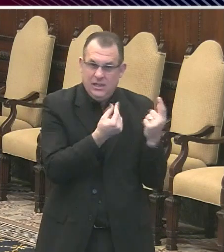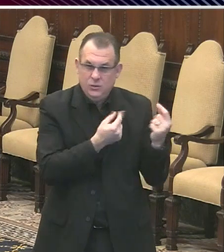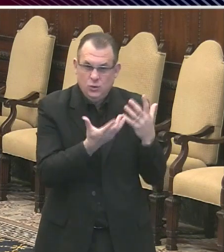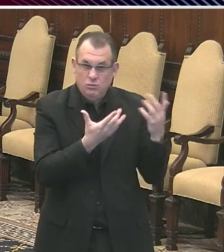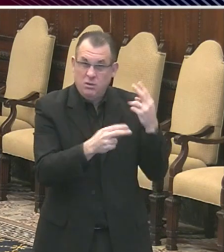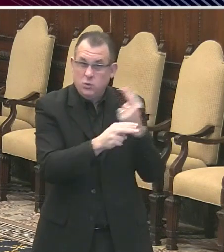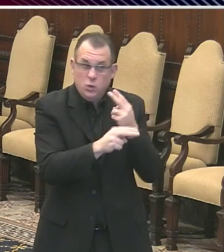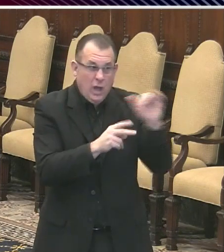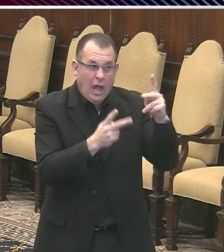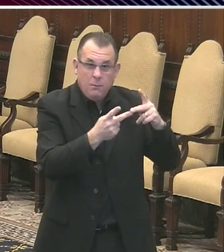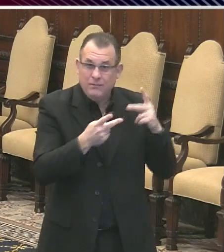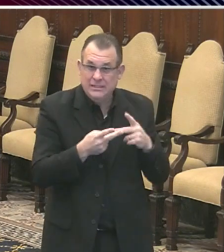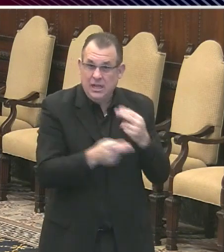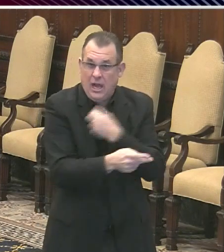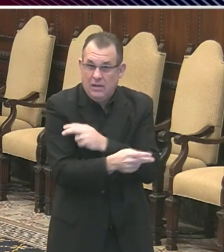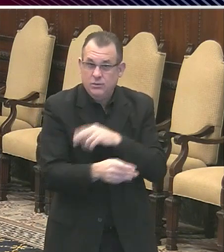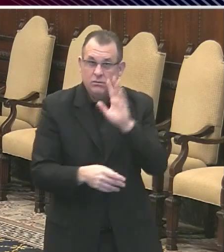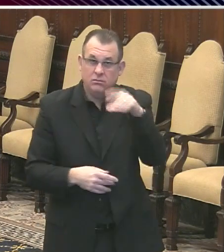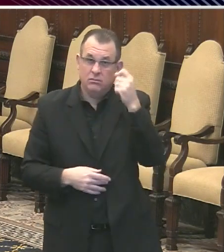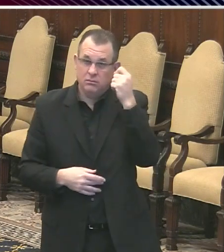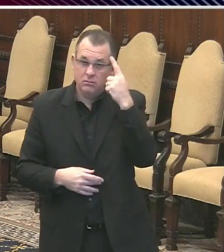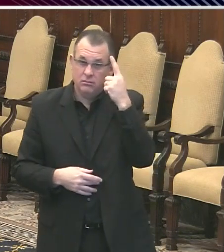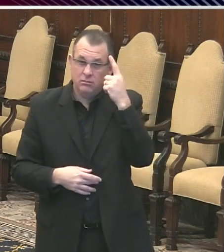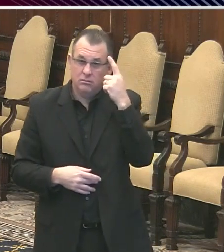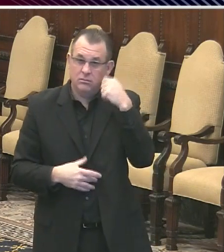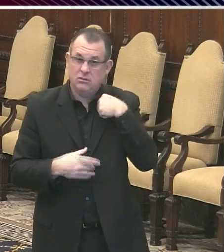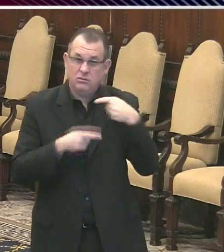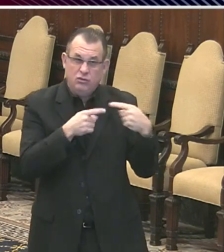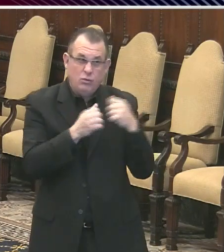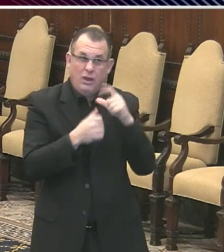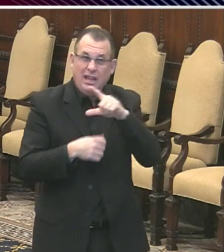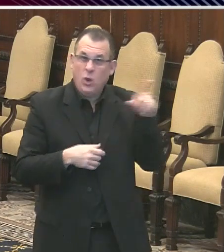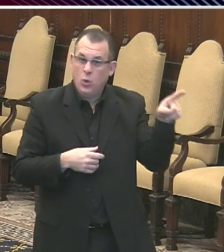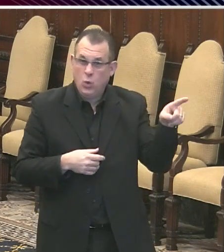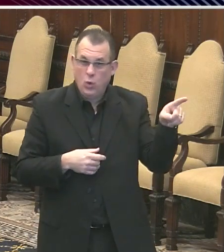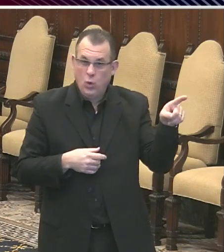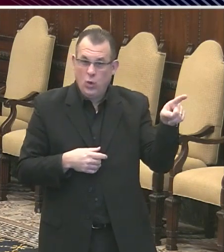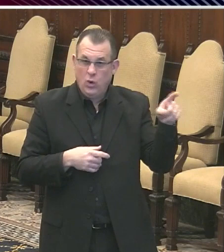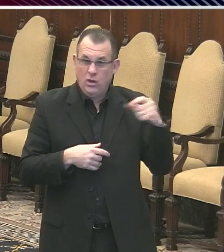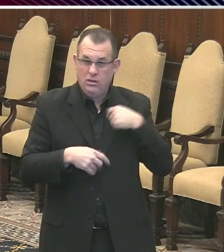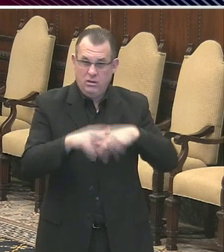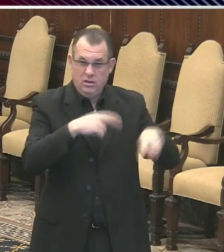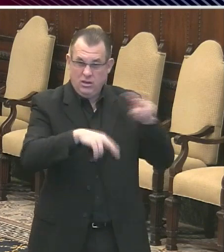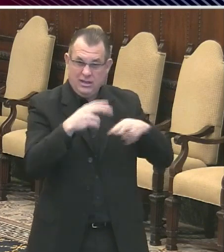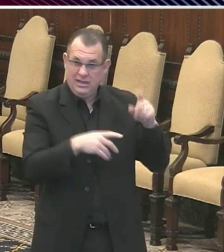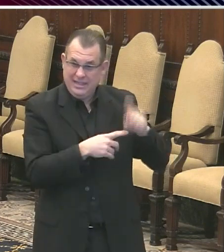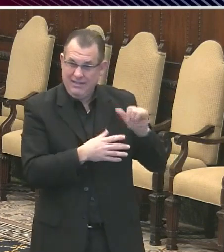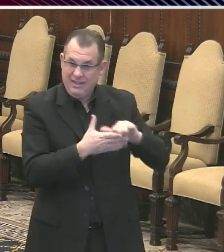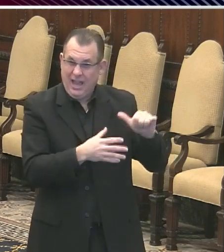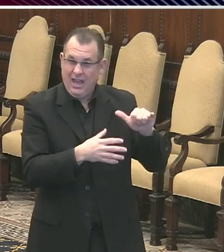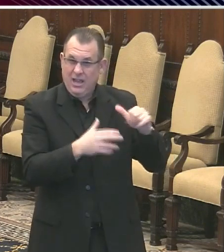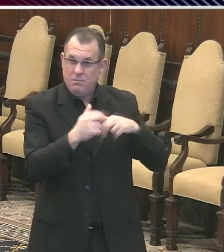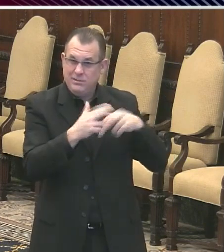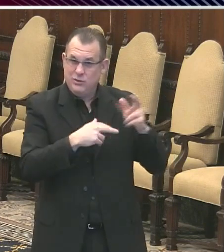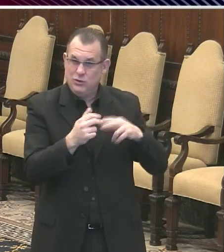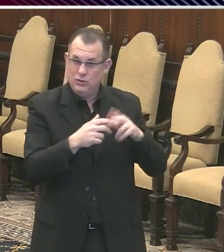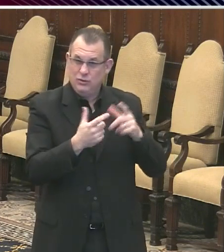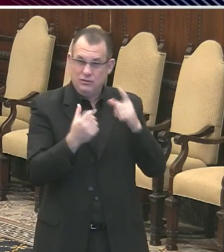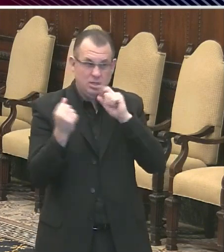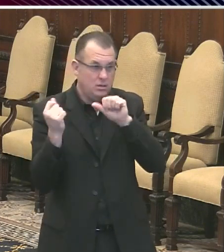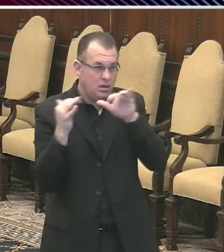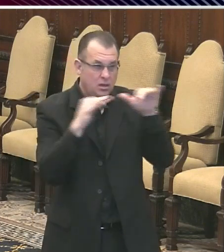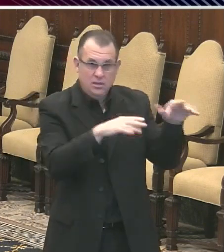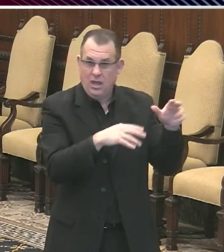When we reviewed the actual building and the needs of the building, it was way too expensive for us to set up a surge hospital there. I